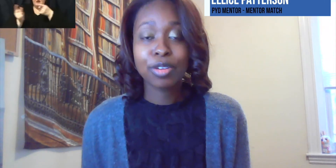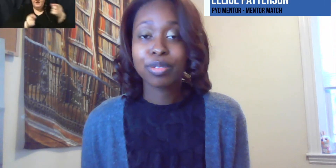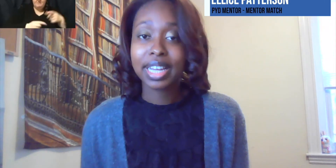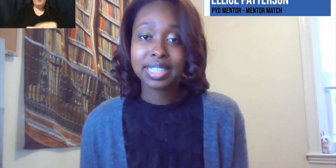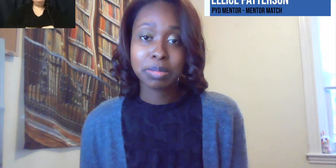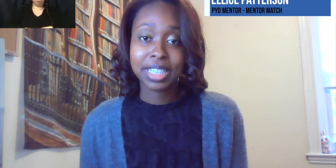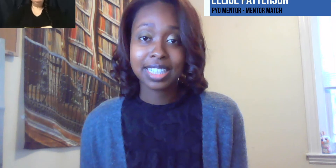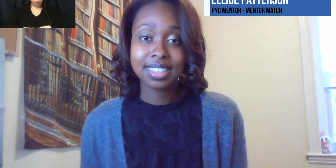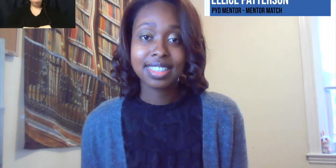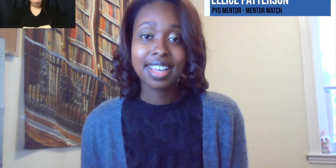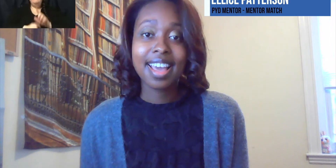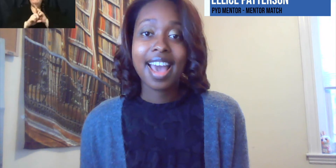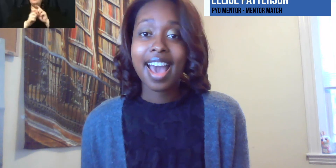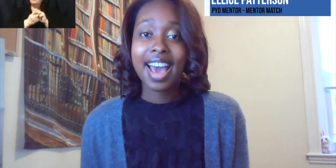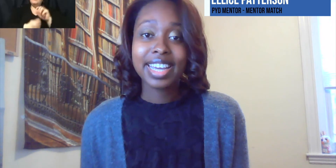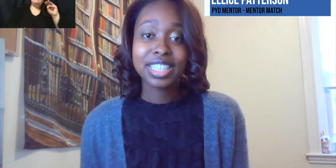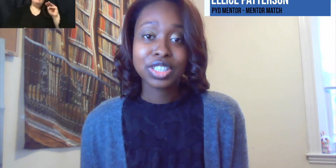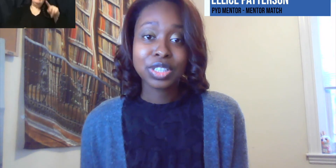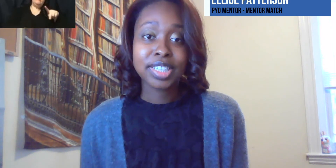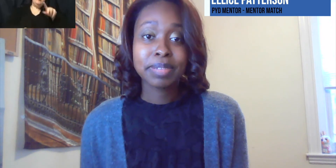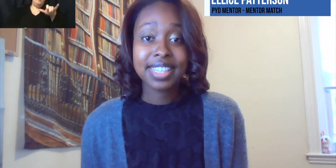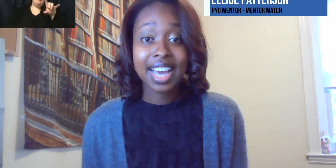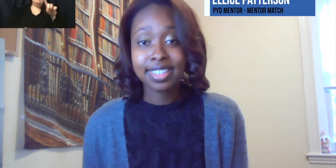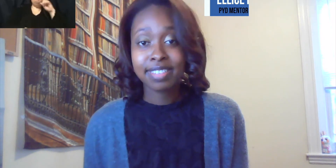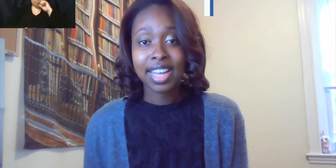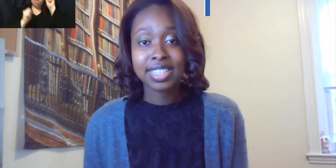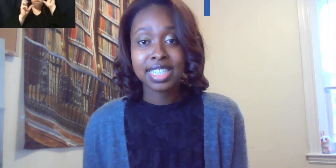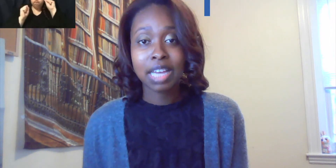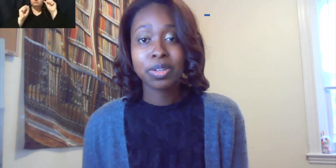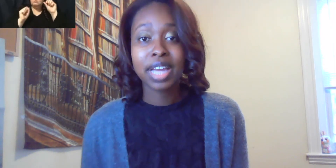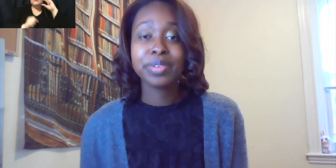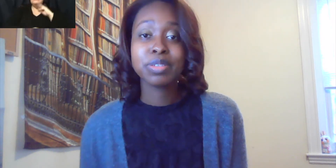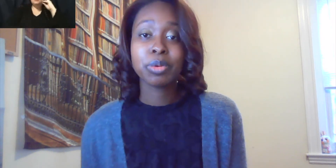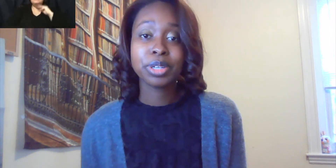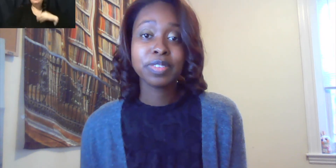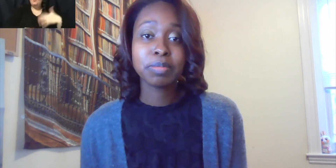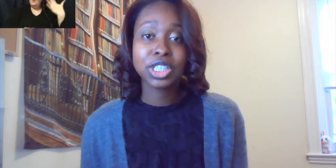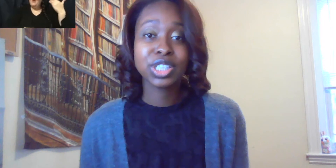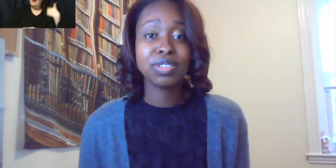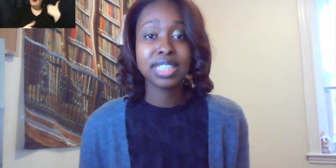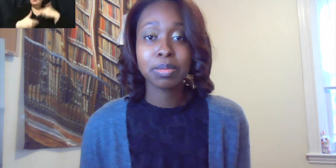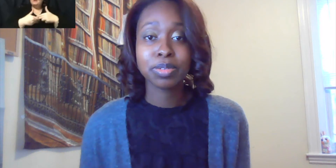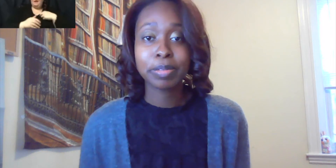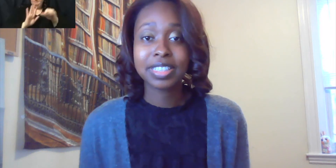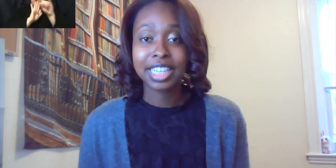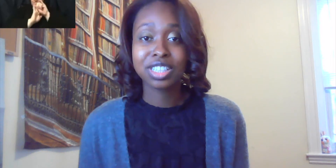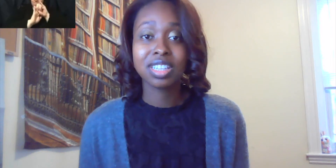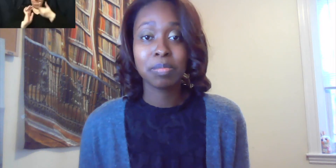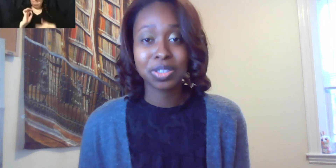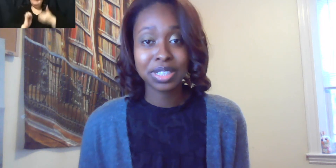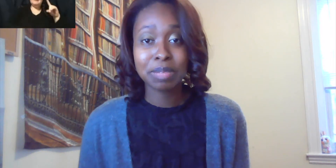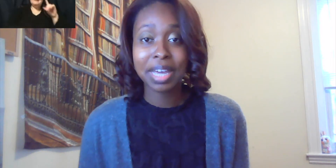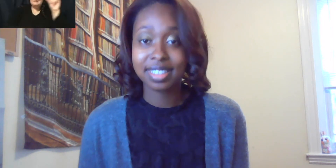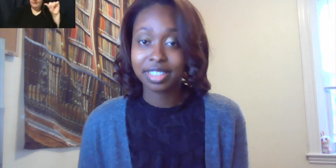been a great experience. I initially joined because I identify as disabled and it was important for me to show disabled representation